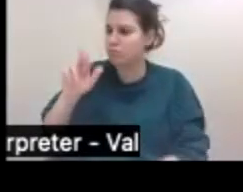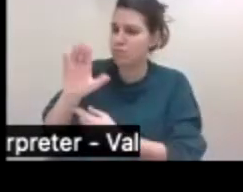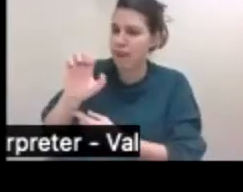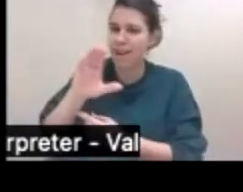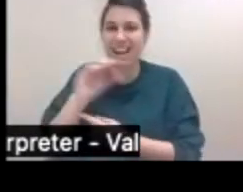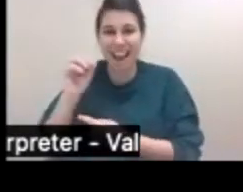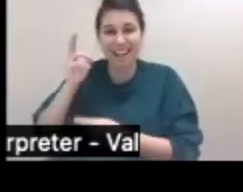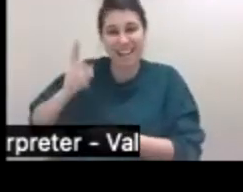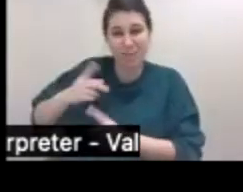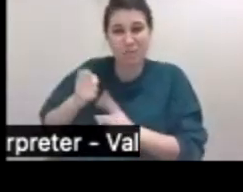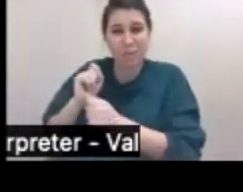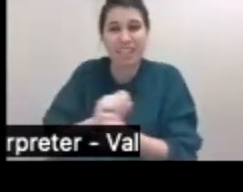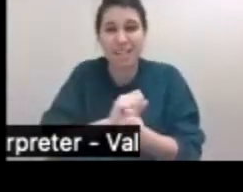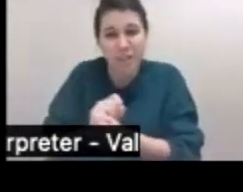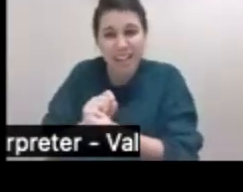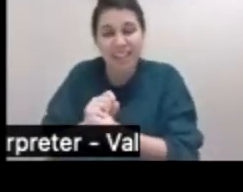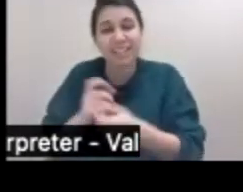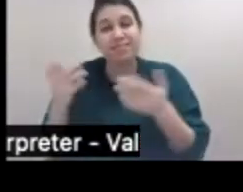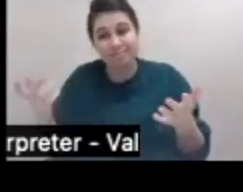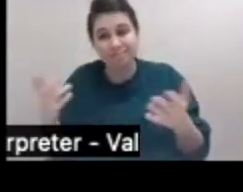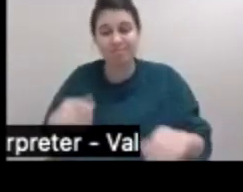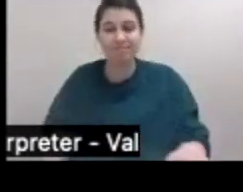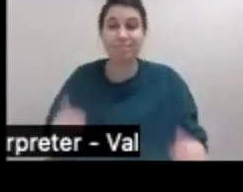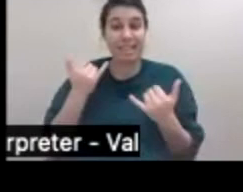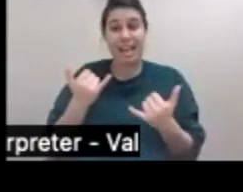midst of violence, that battle here in this state.